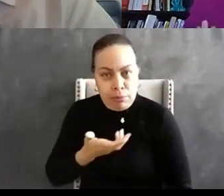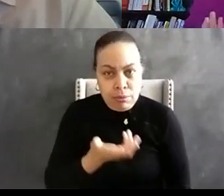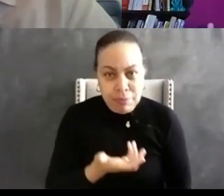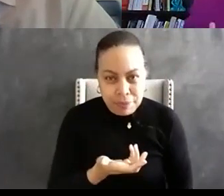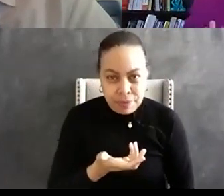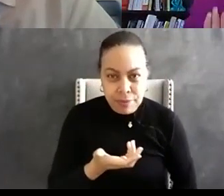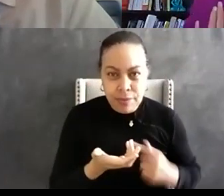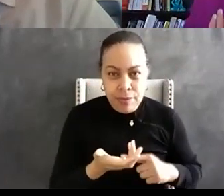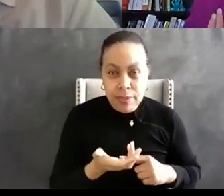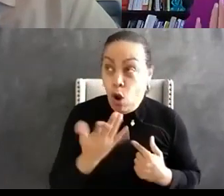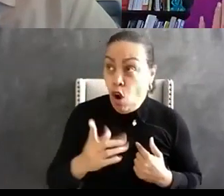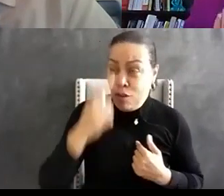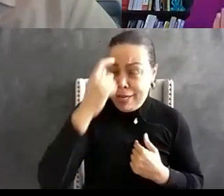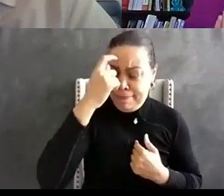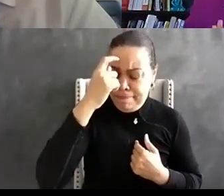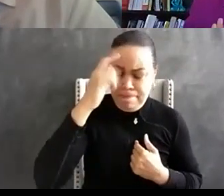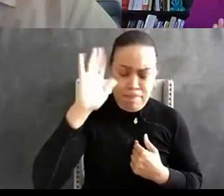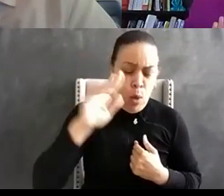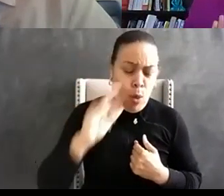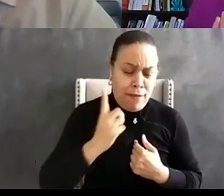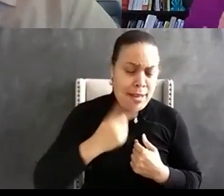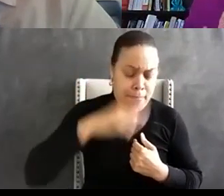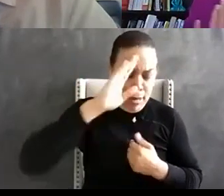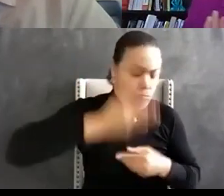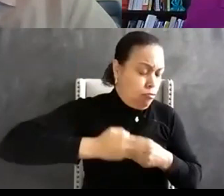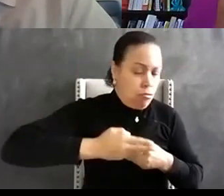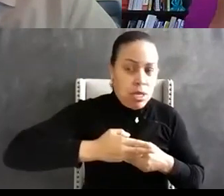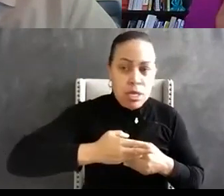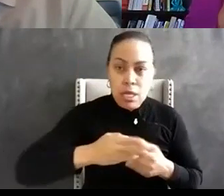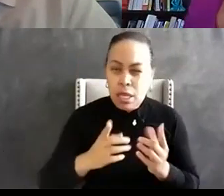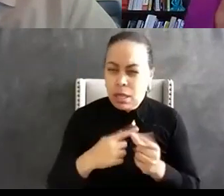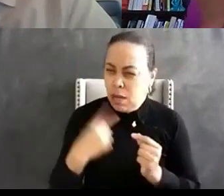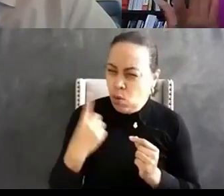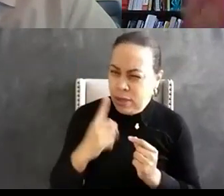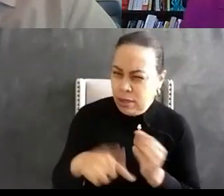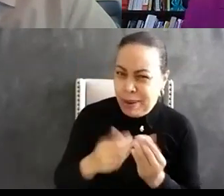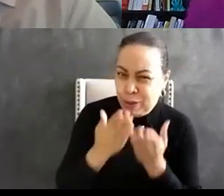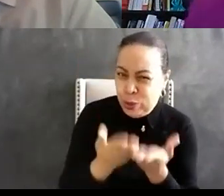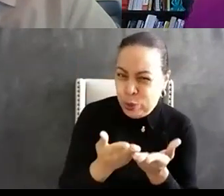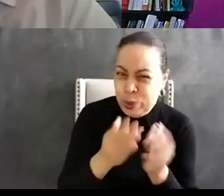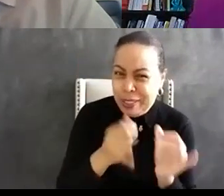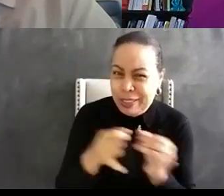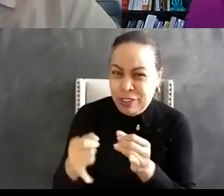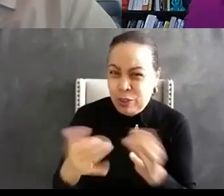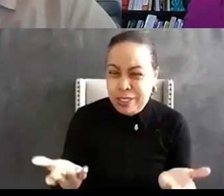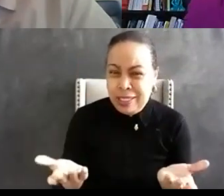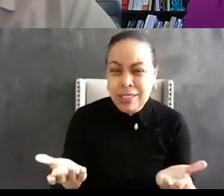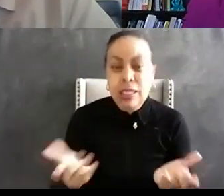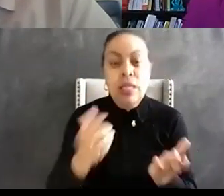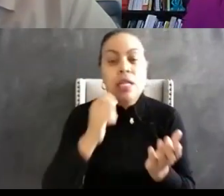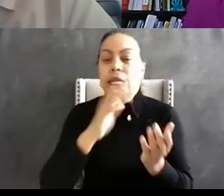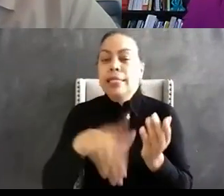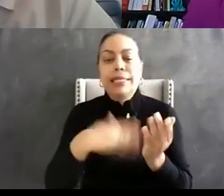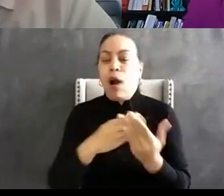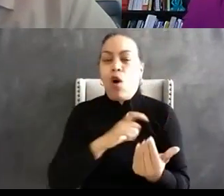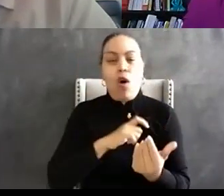this is going to offend you then I have to ask what's going on with you because those are never the intent typically and not I'm not going to say all instructors are great